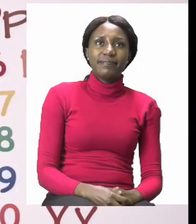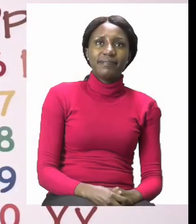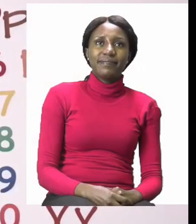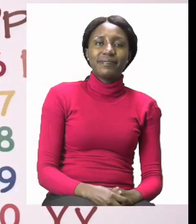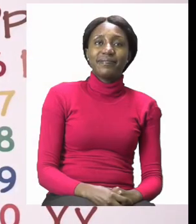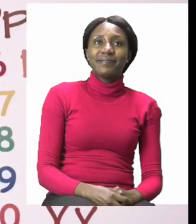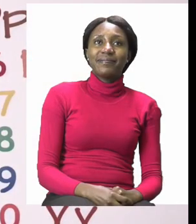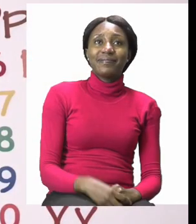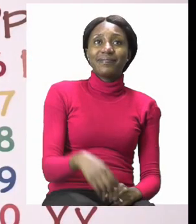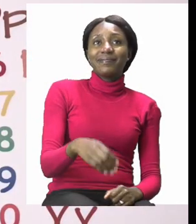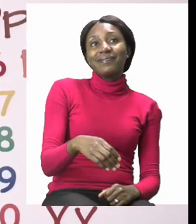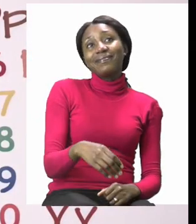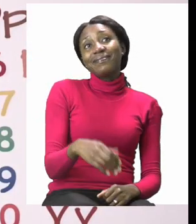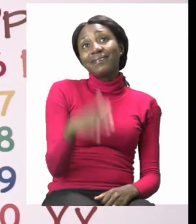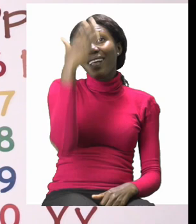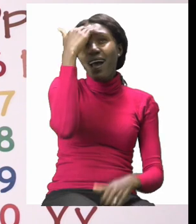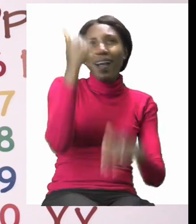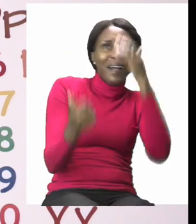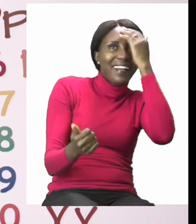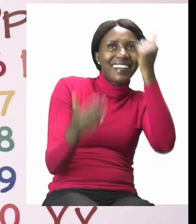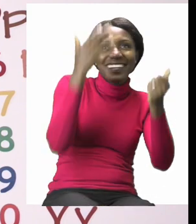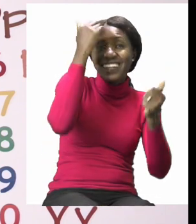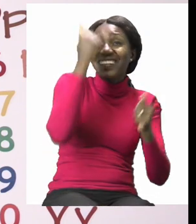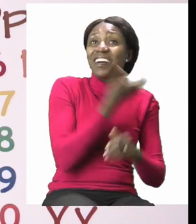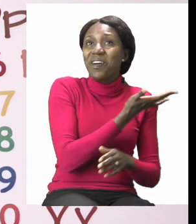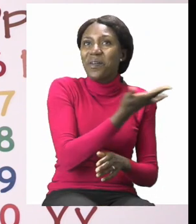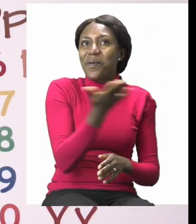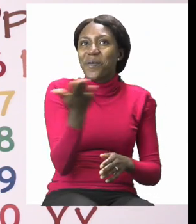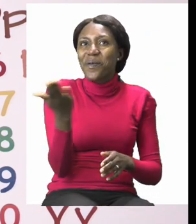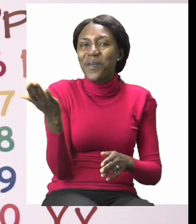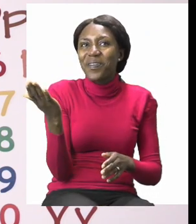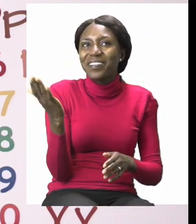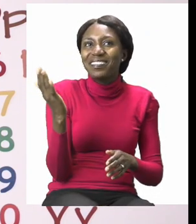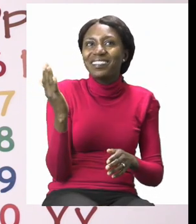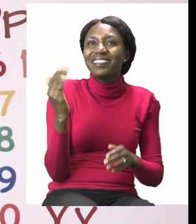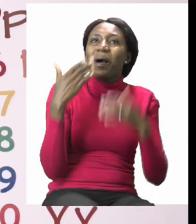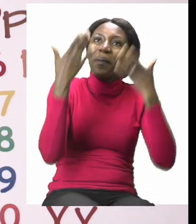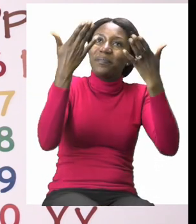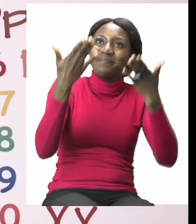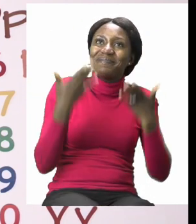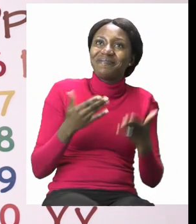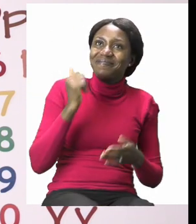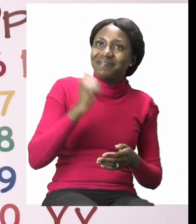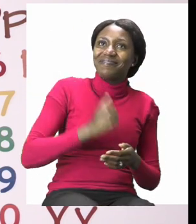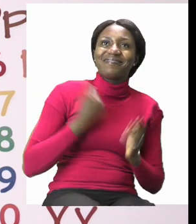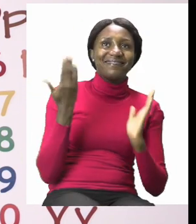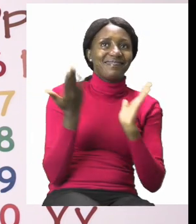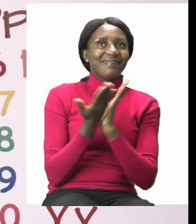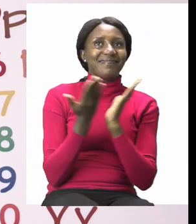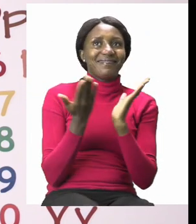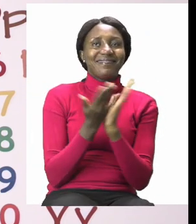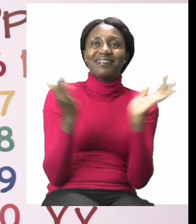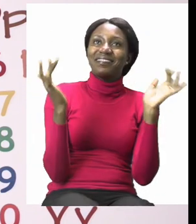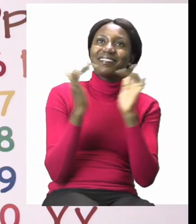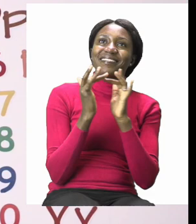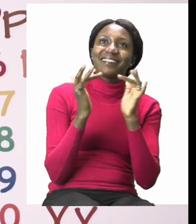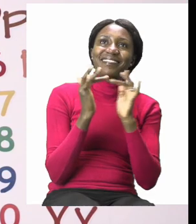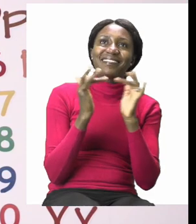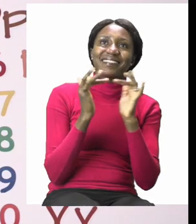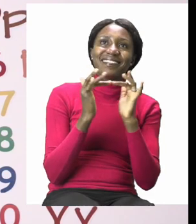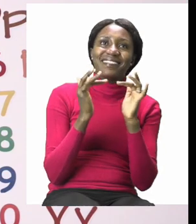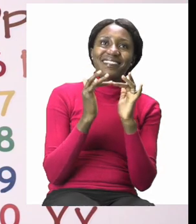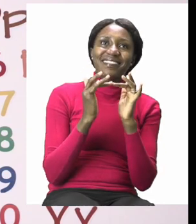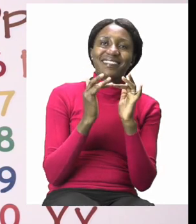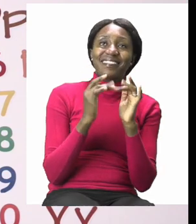Good day everyone and welcome to MyZone Online School.